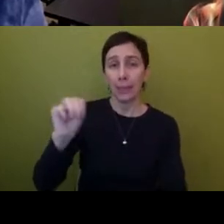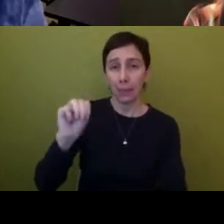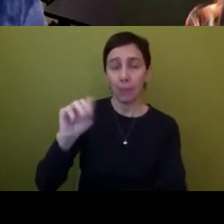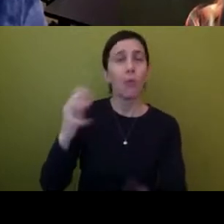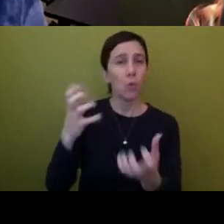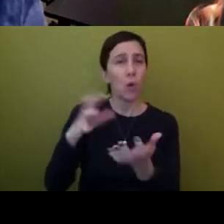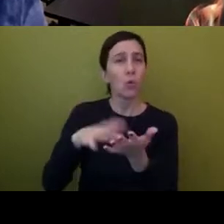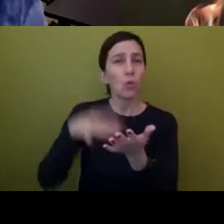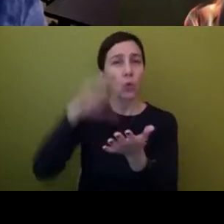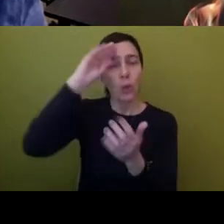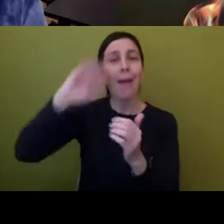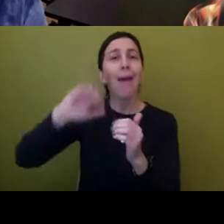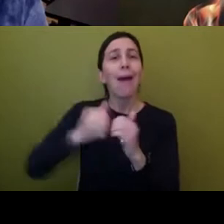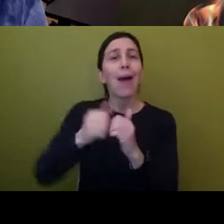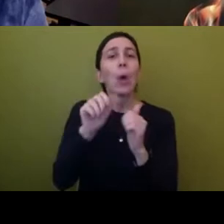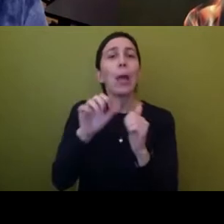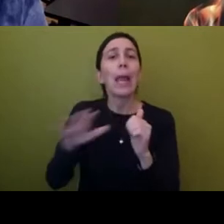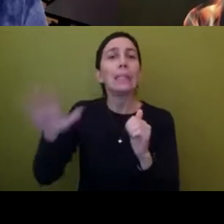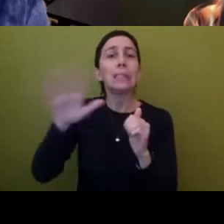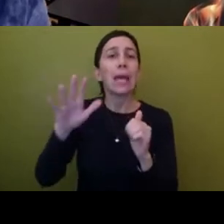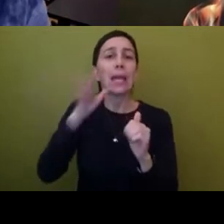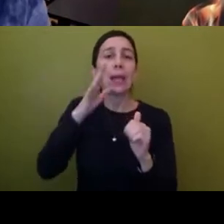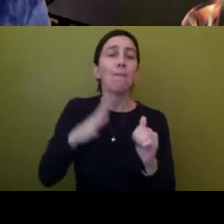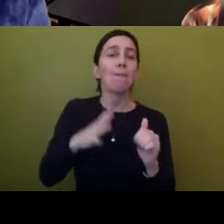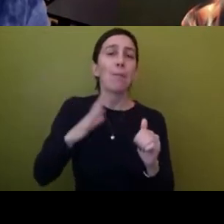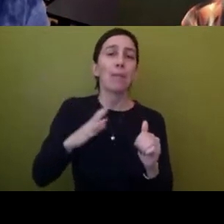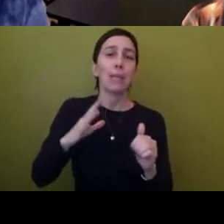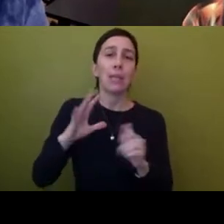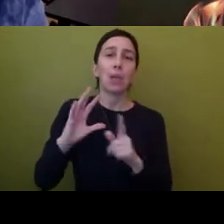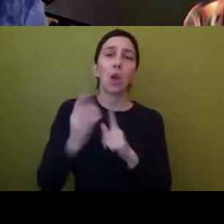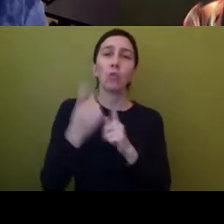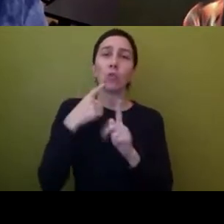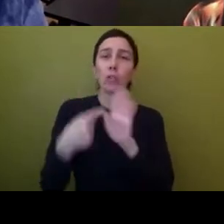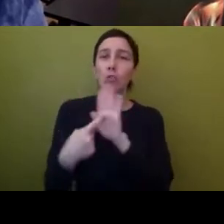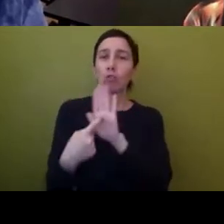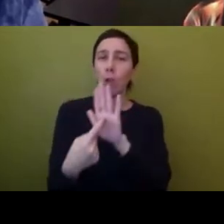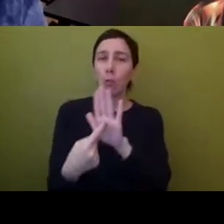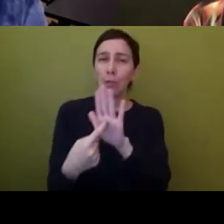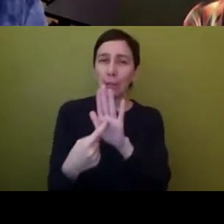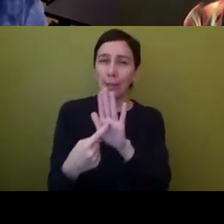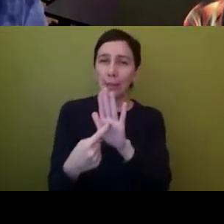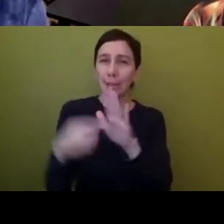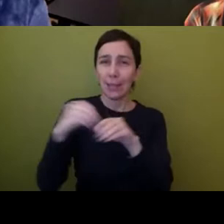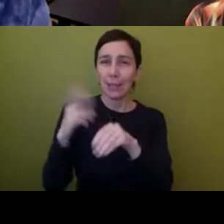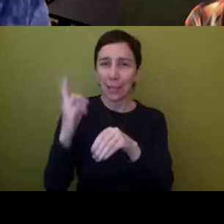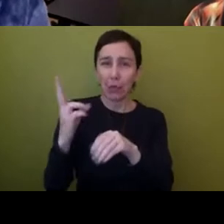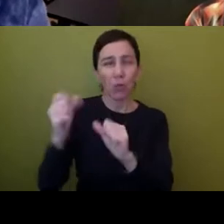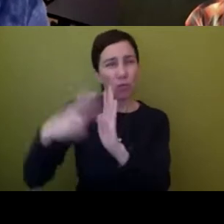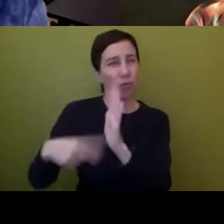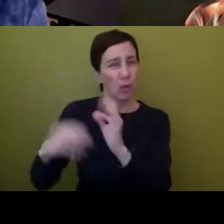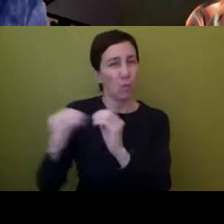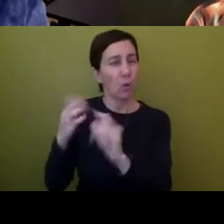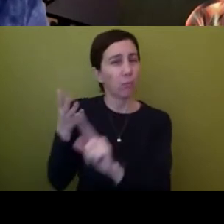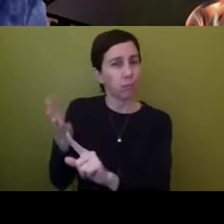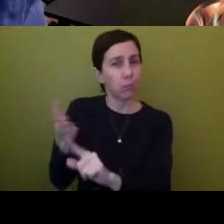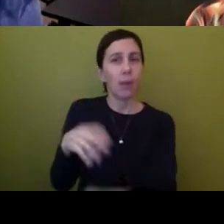Asiatic femininity and sort of visual culture and sort of all the different sort of tropes that kind of go along with that. Um, I wonder if,